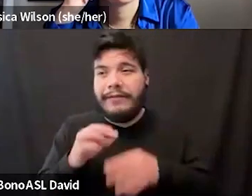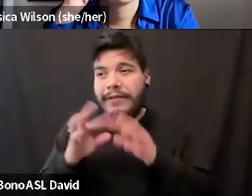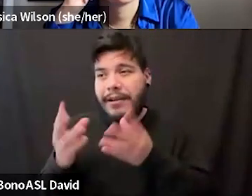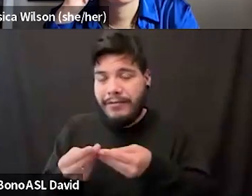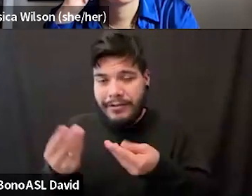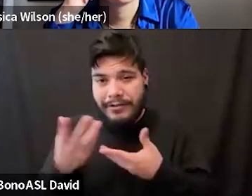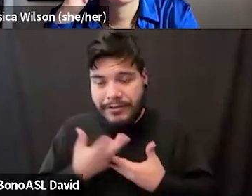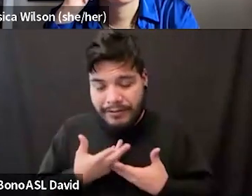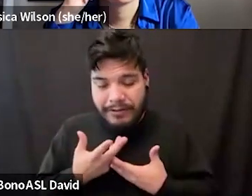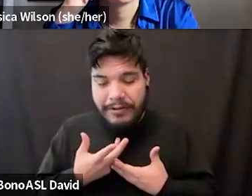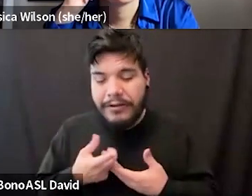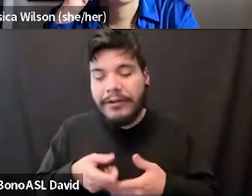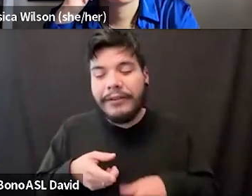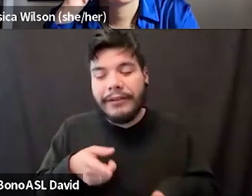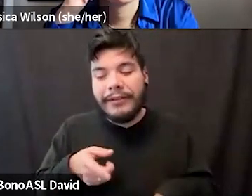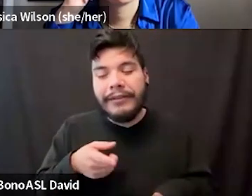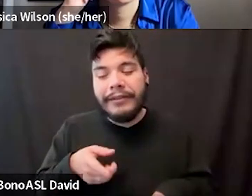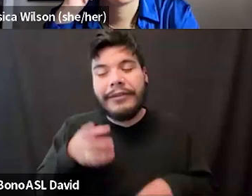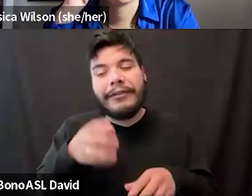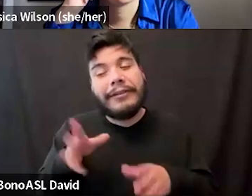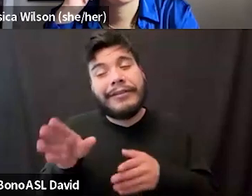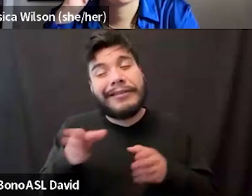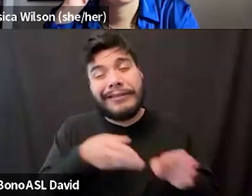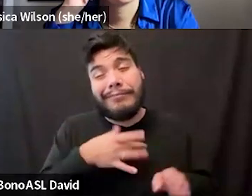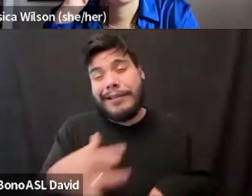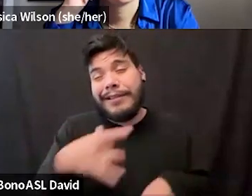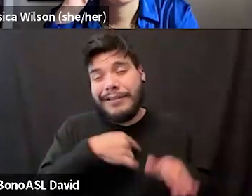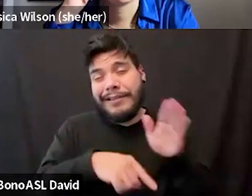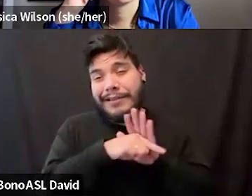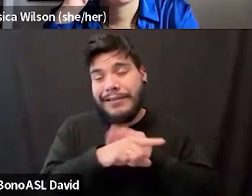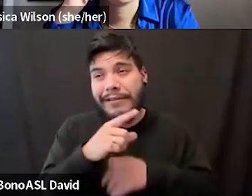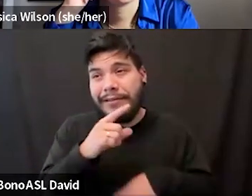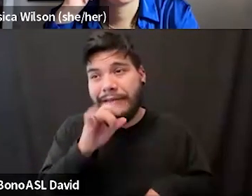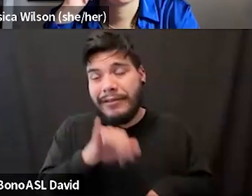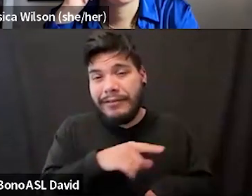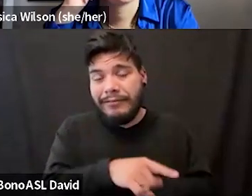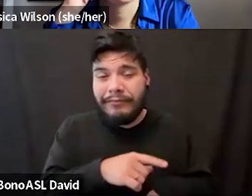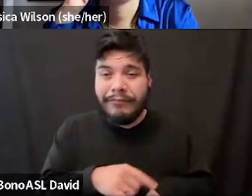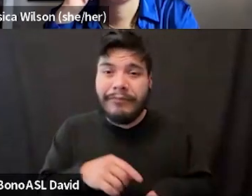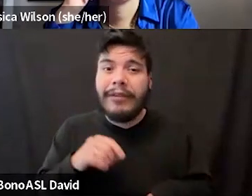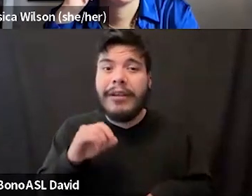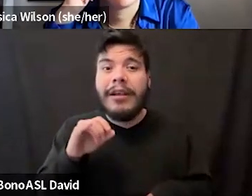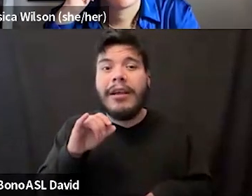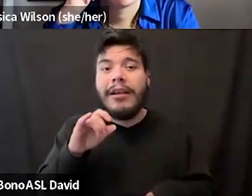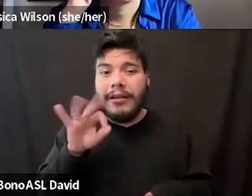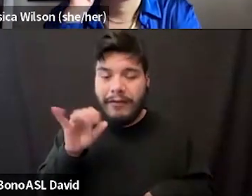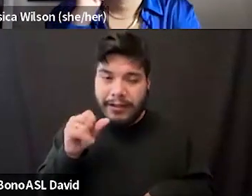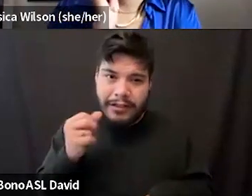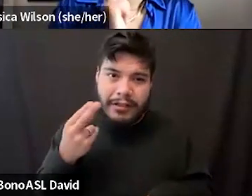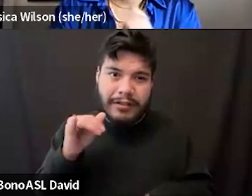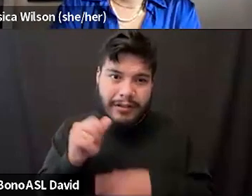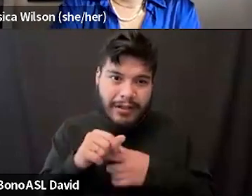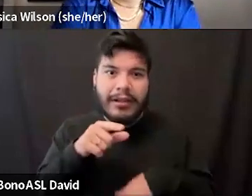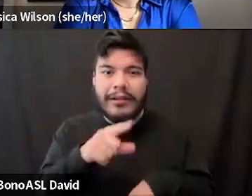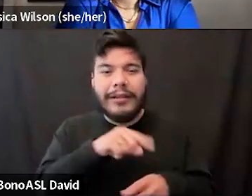Um, and it definitely was more on the negative side. And that was until I met Eve Christina and some people, um, when they came to